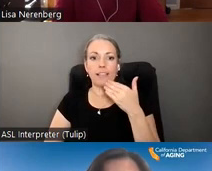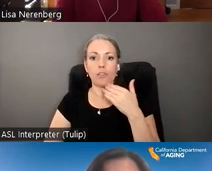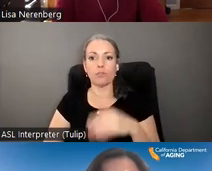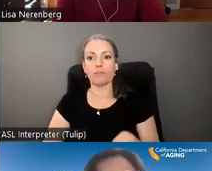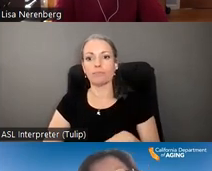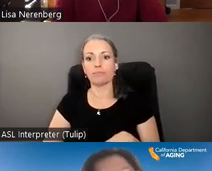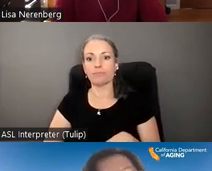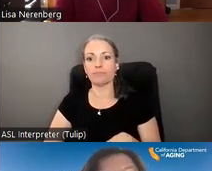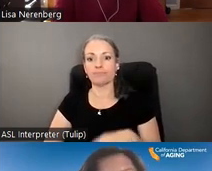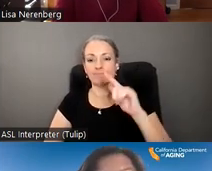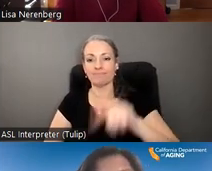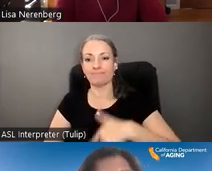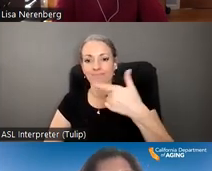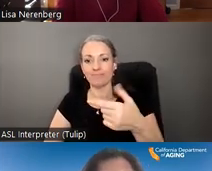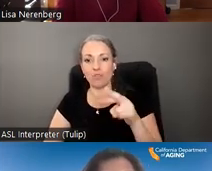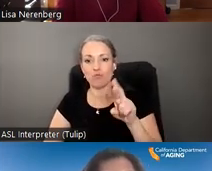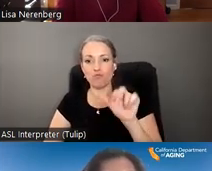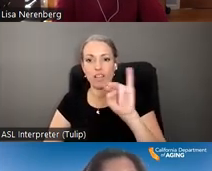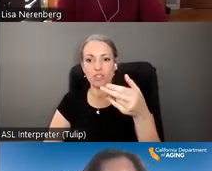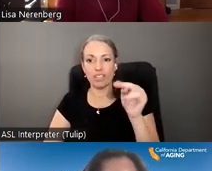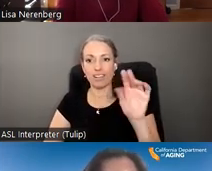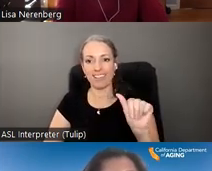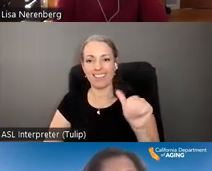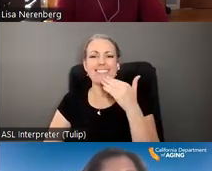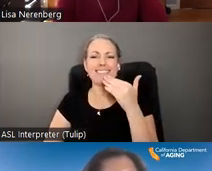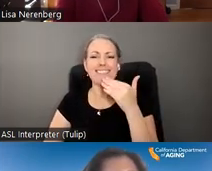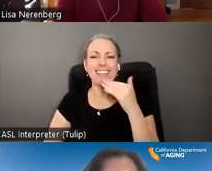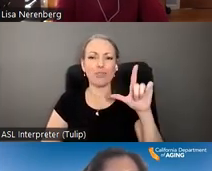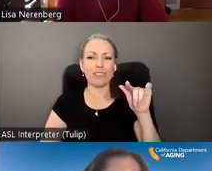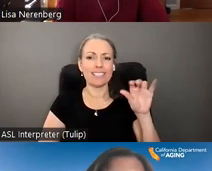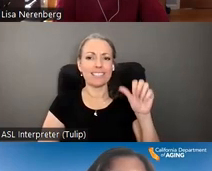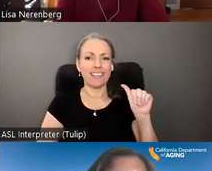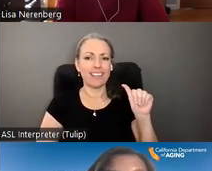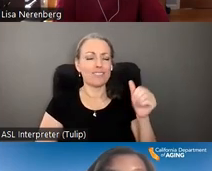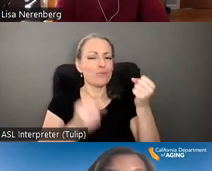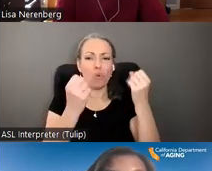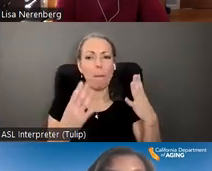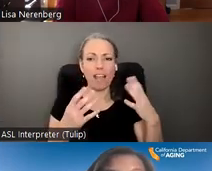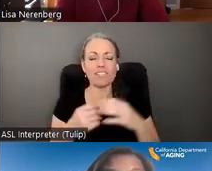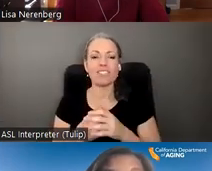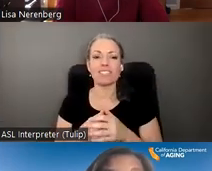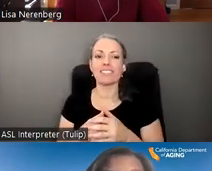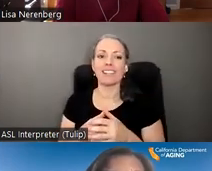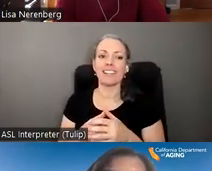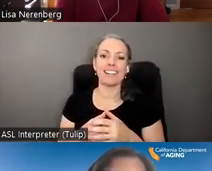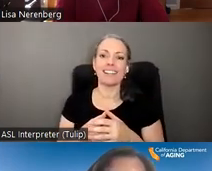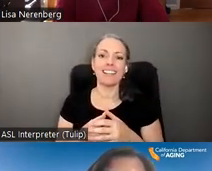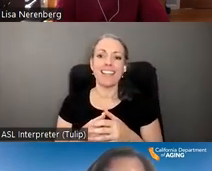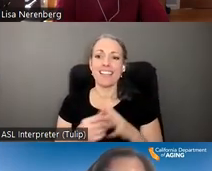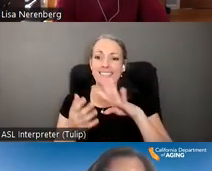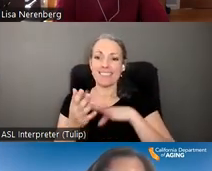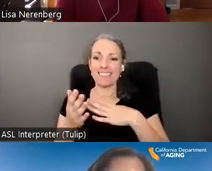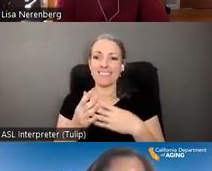ronjula lisa thank you so much i i can't i can't tell you that how like the blueprint is